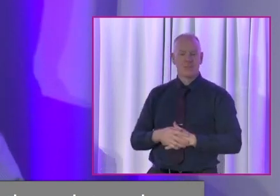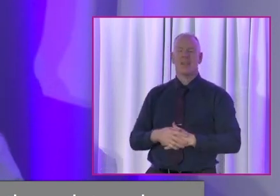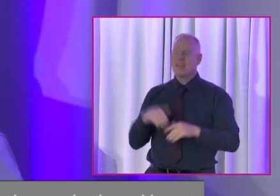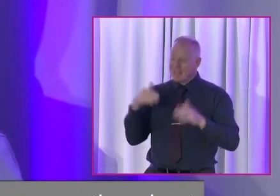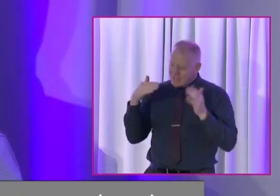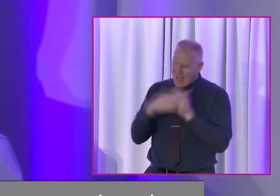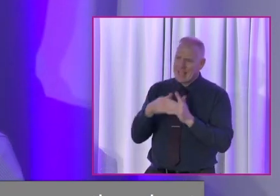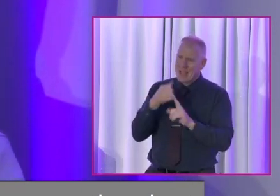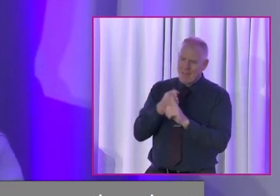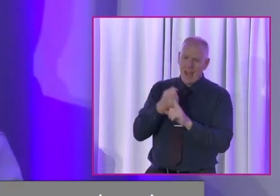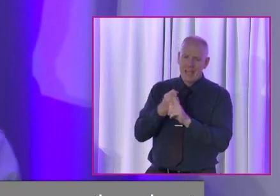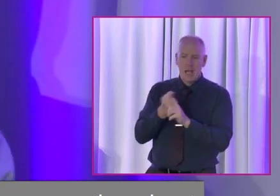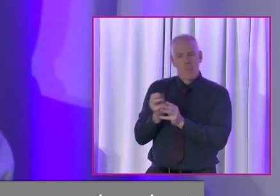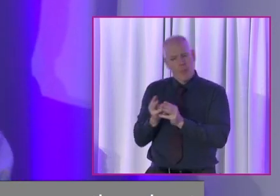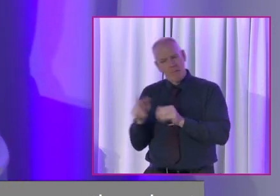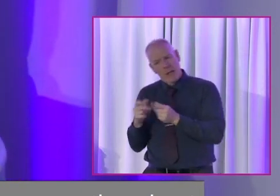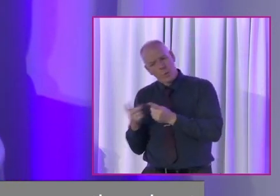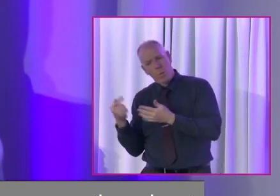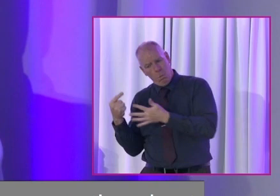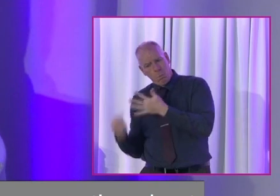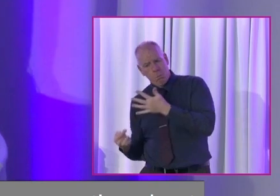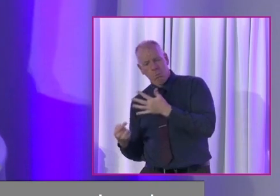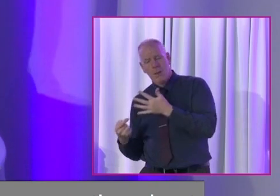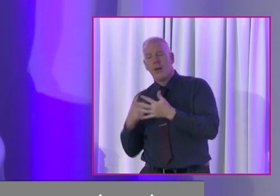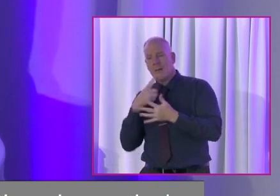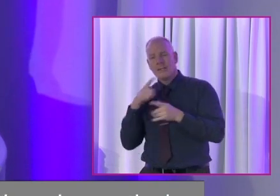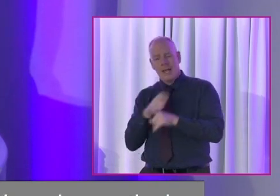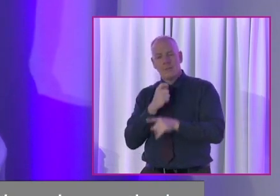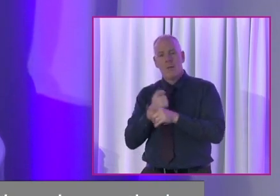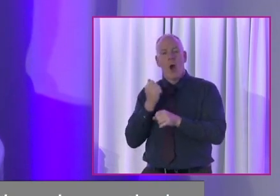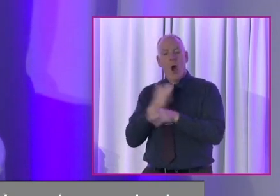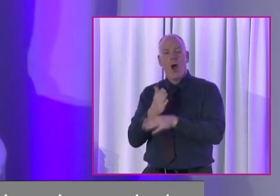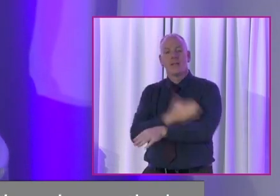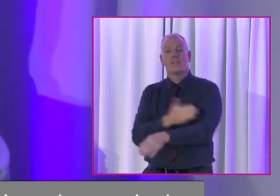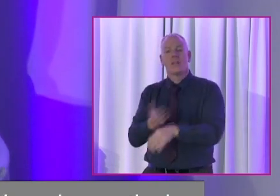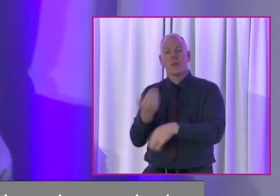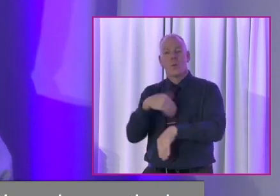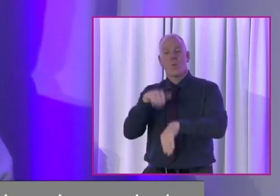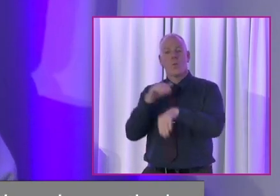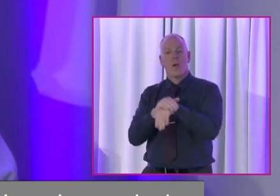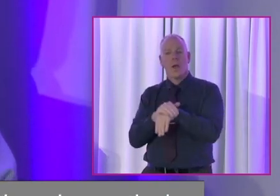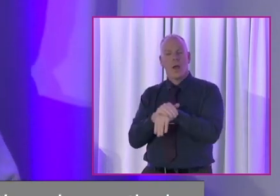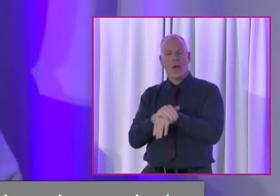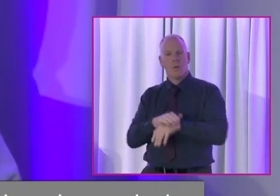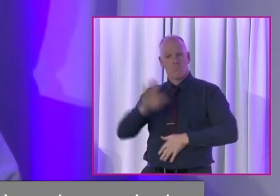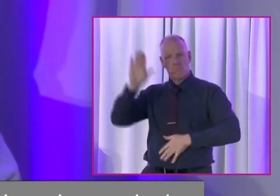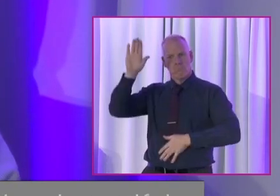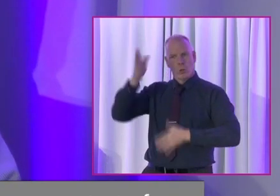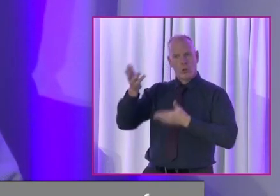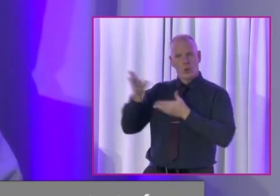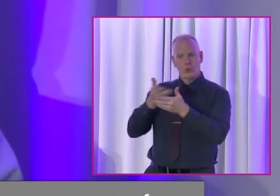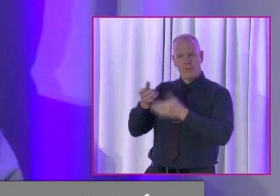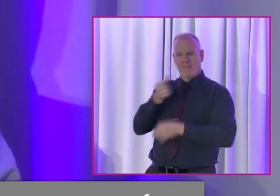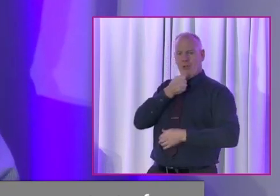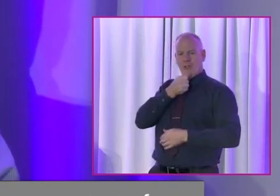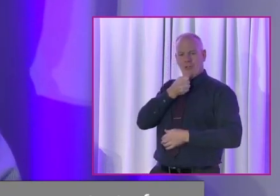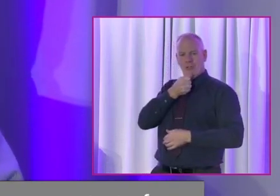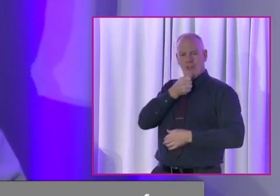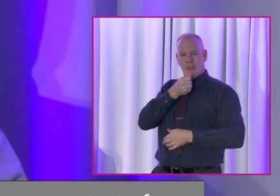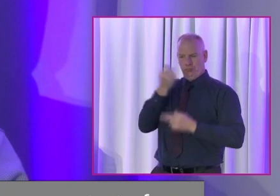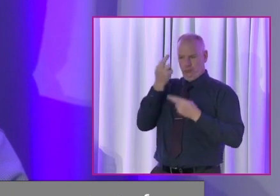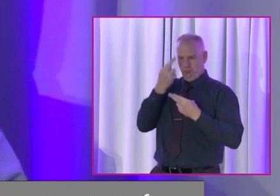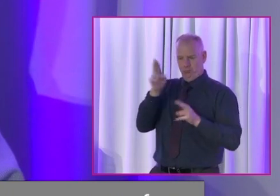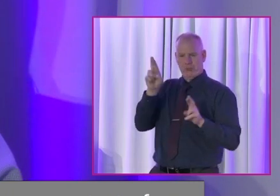is a fight. There is practical things we can do. But they all start from the very start of people being consulted at that very authentic